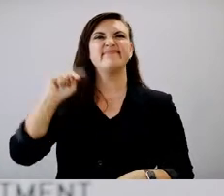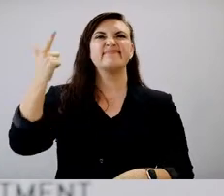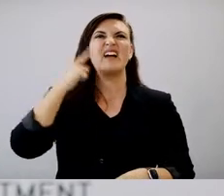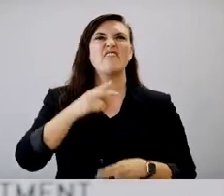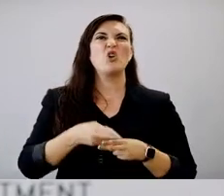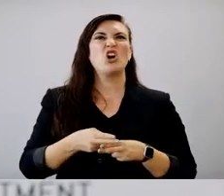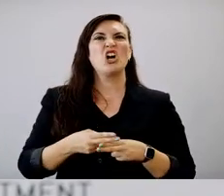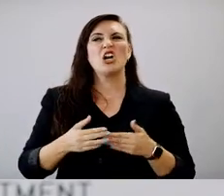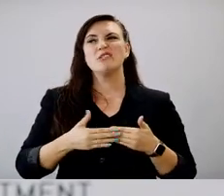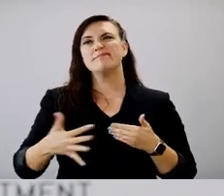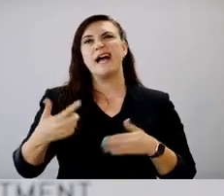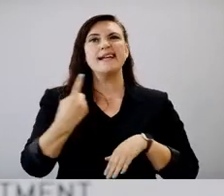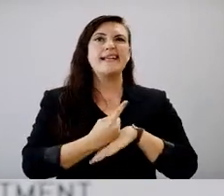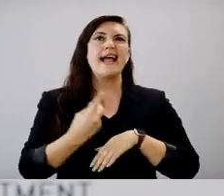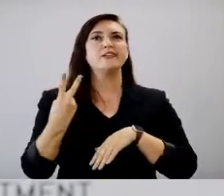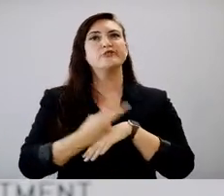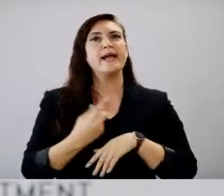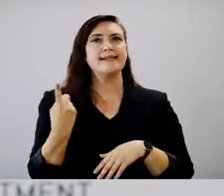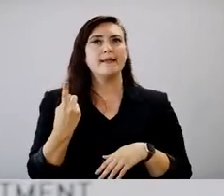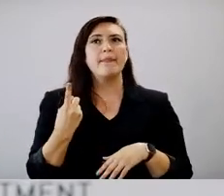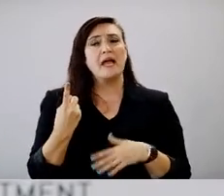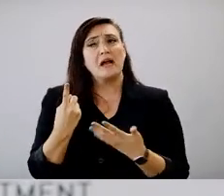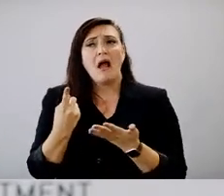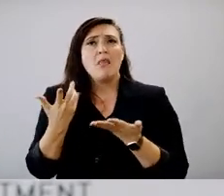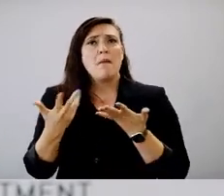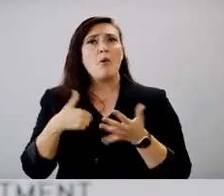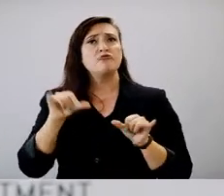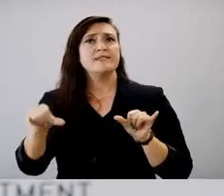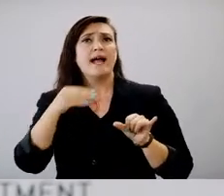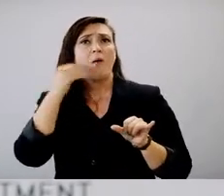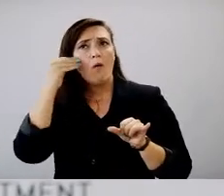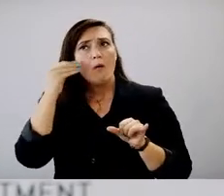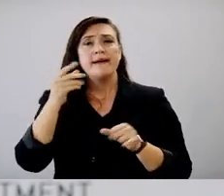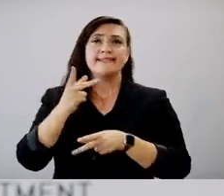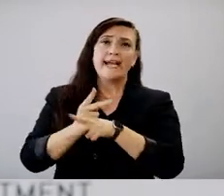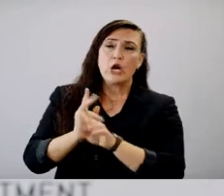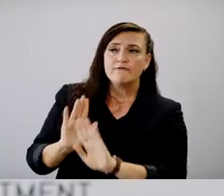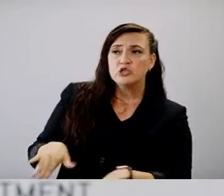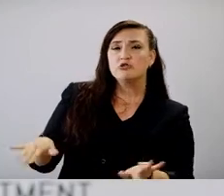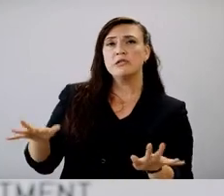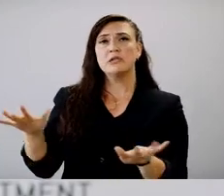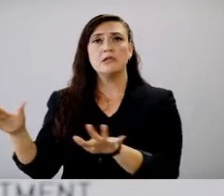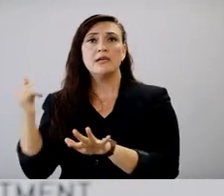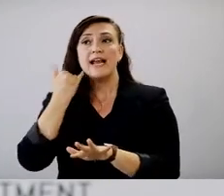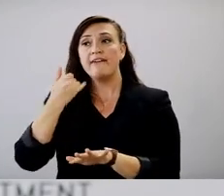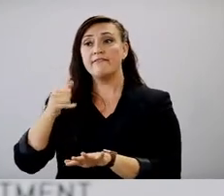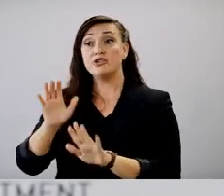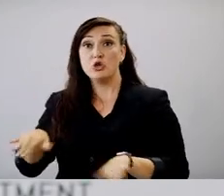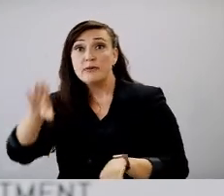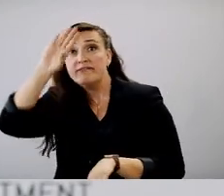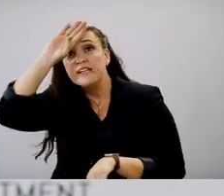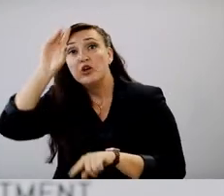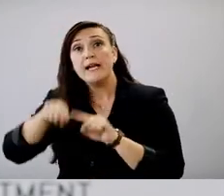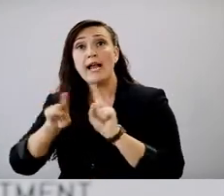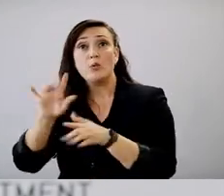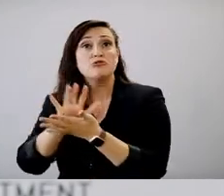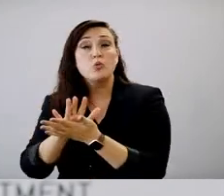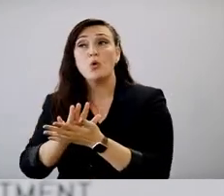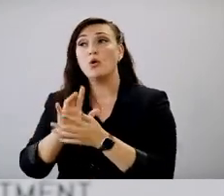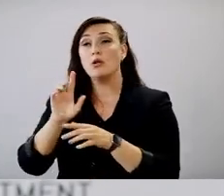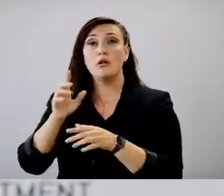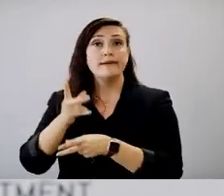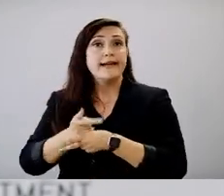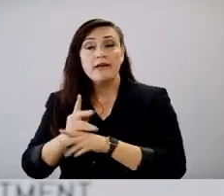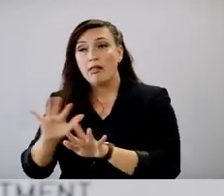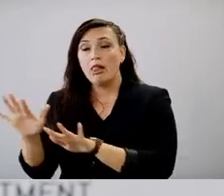like symptoms for a day or two after they get the vaccine and having to take care of children. If they get a fever and can't go to school or childcare,